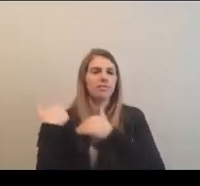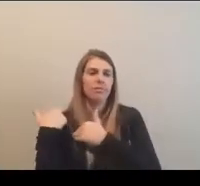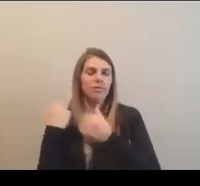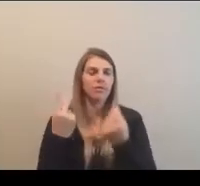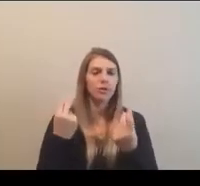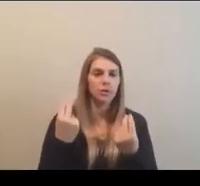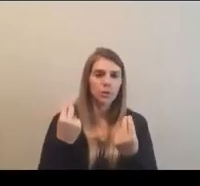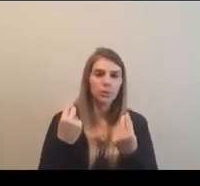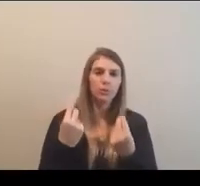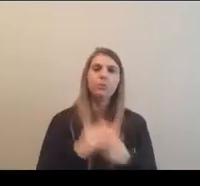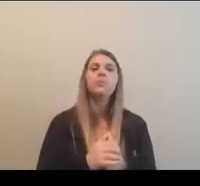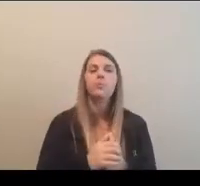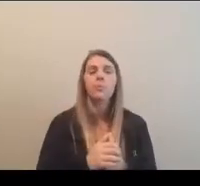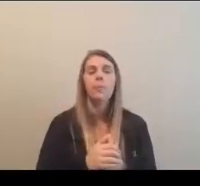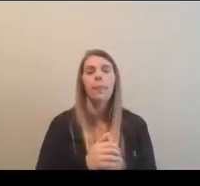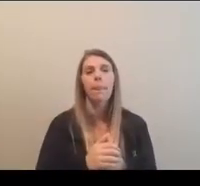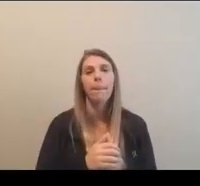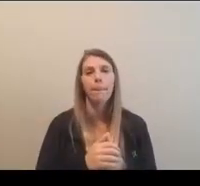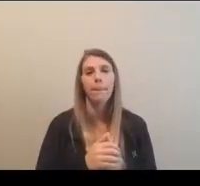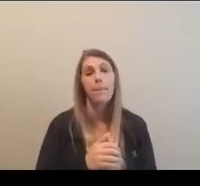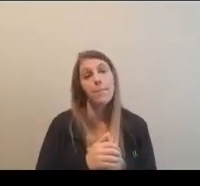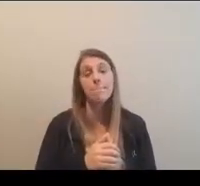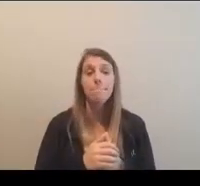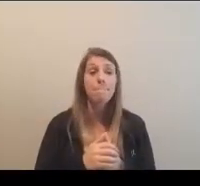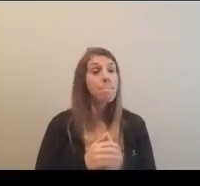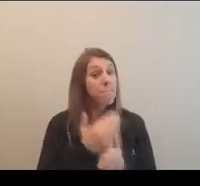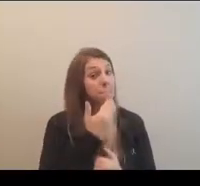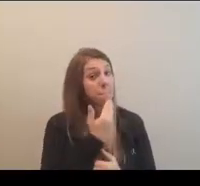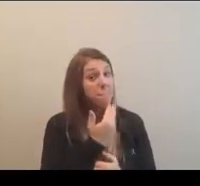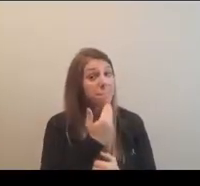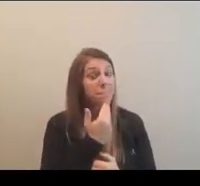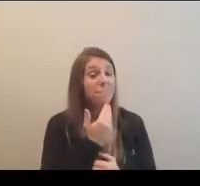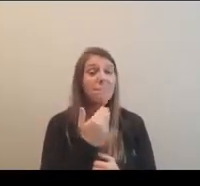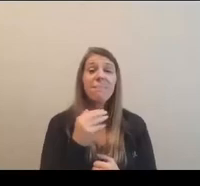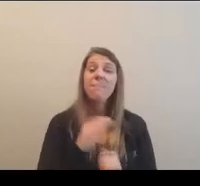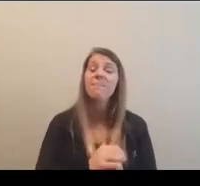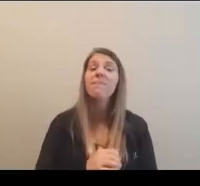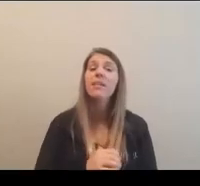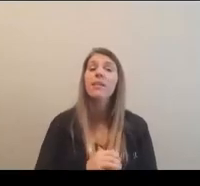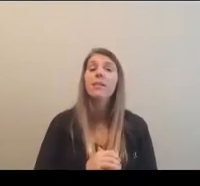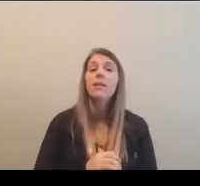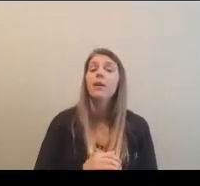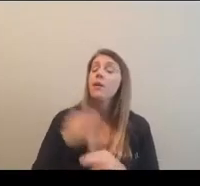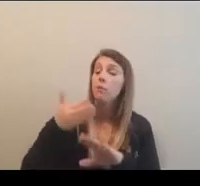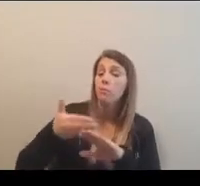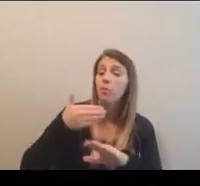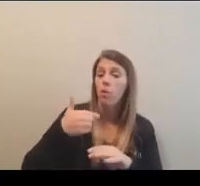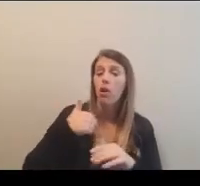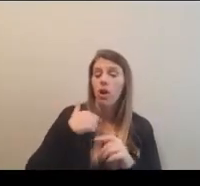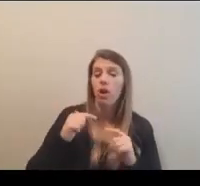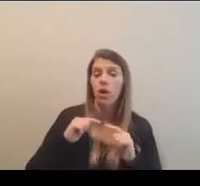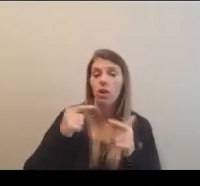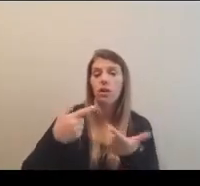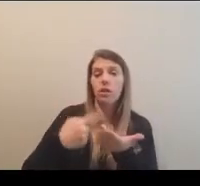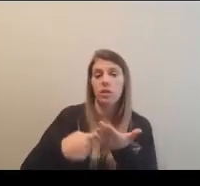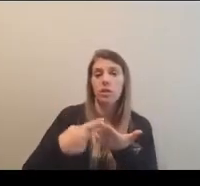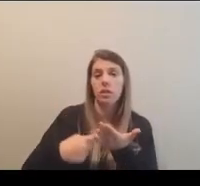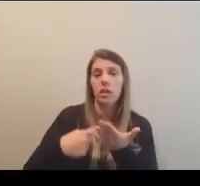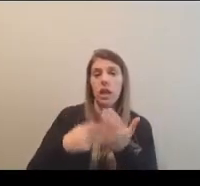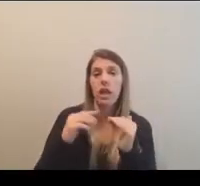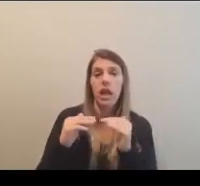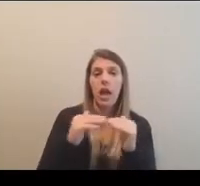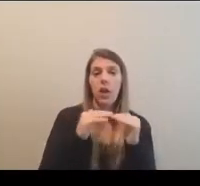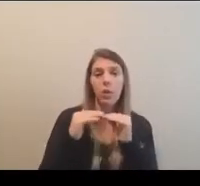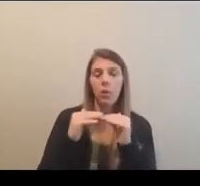that, um, at any time. So. Thanks, Joni. Very helpful. Um, before I move on to talk about some equity